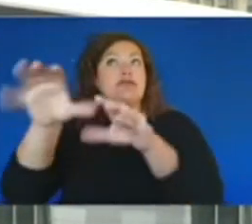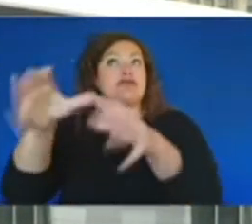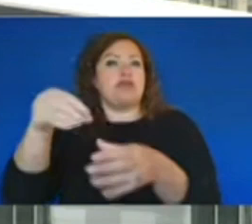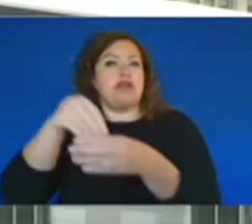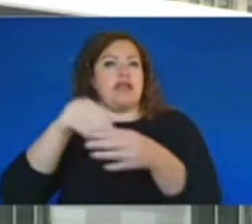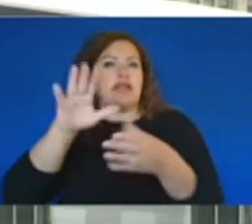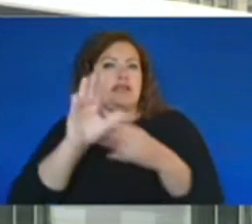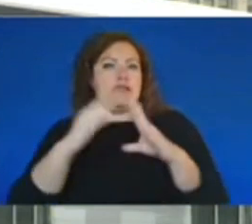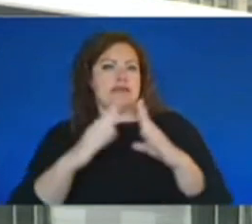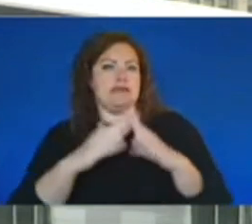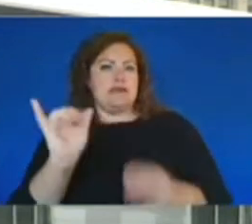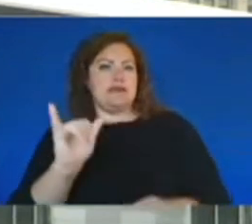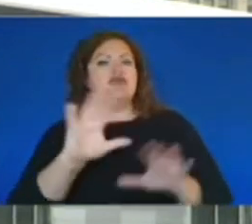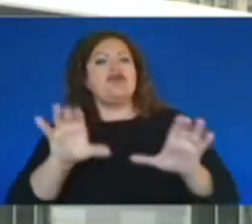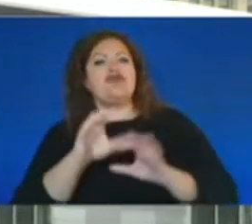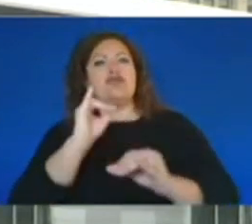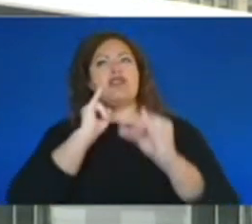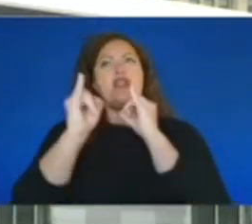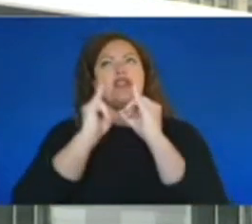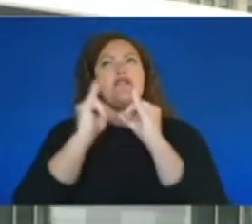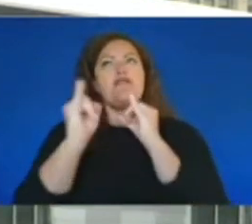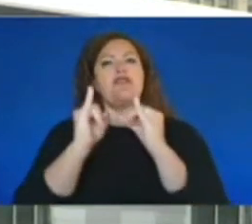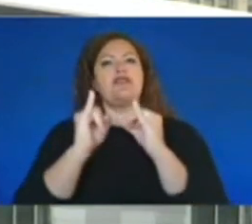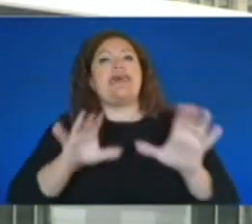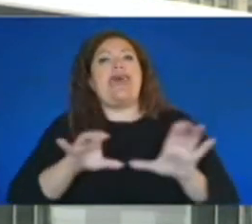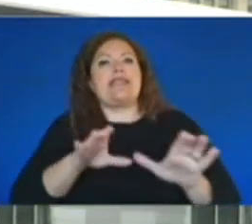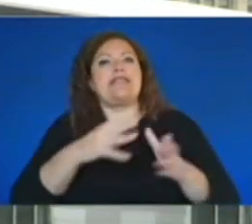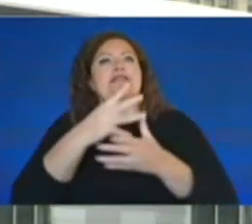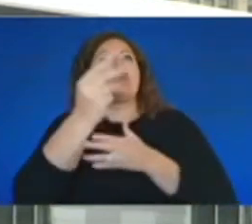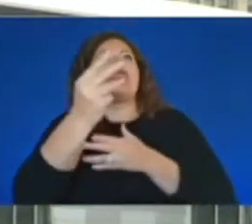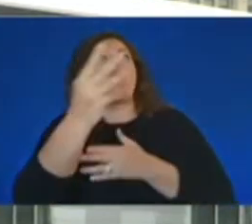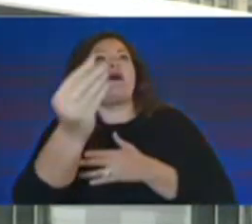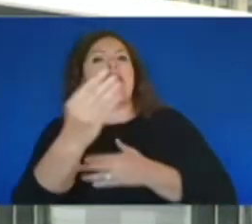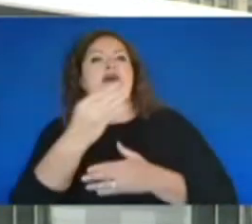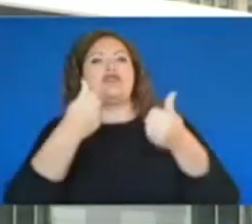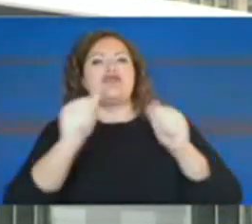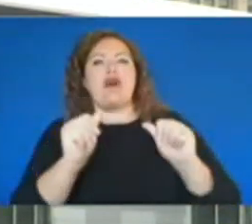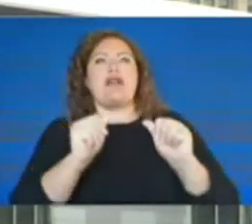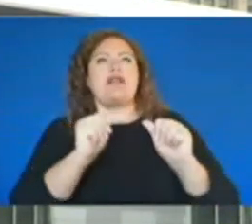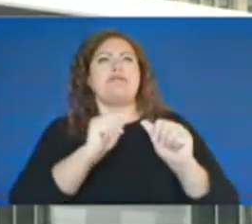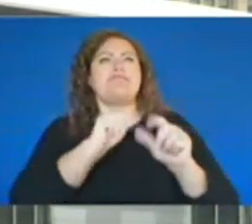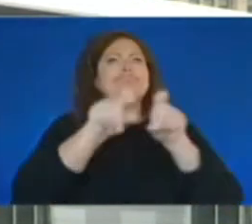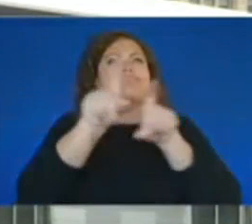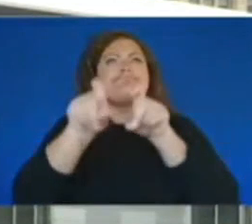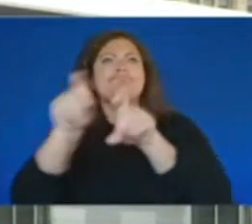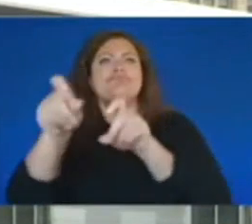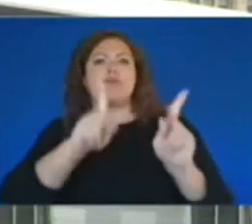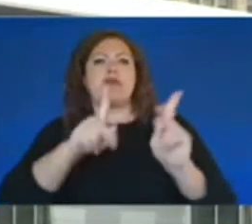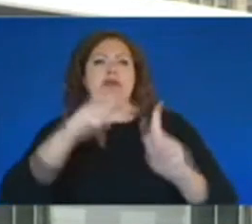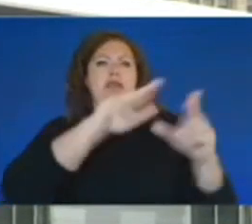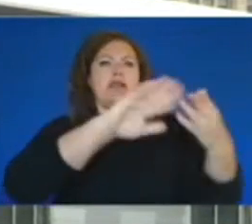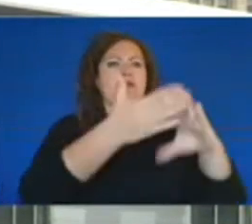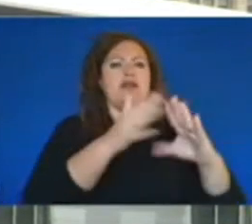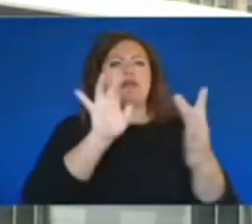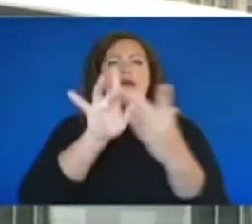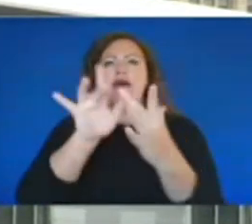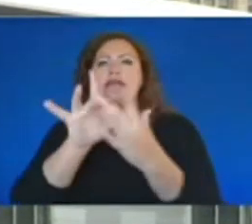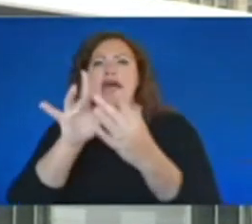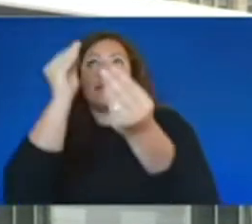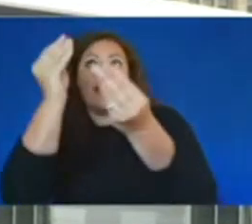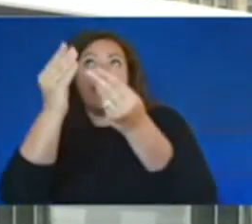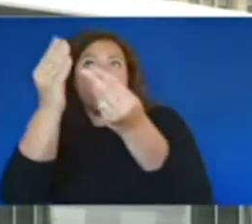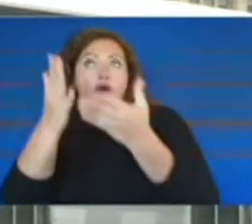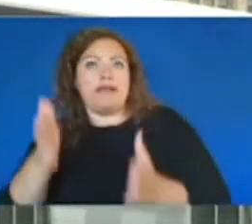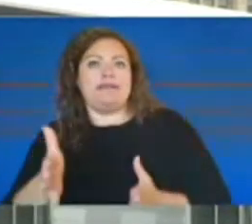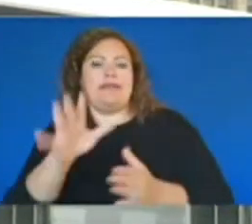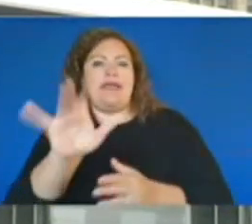conducting interviews actively going out and trying to elicit information from people in the community, our contacts, informants, things of that nature, and following up on those